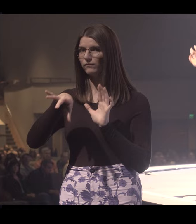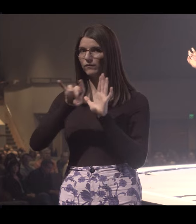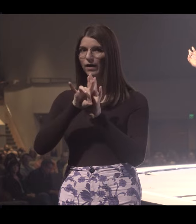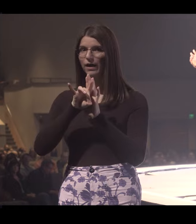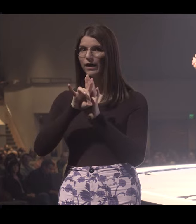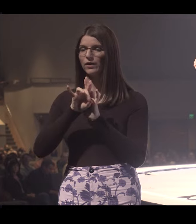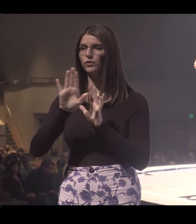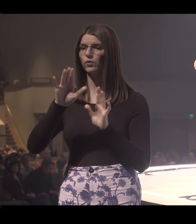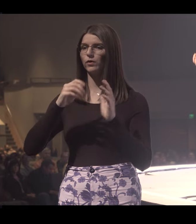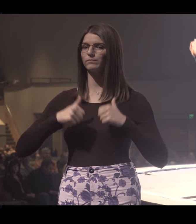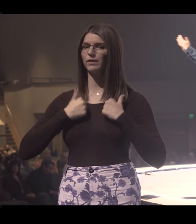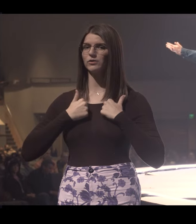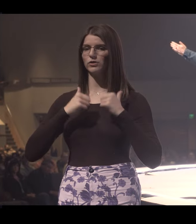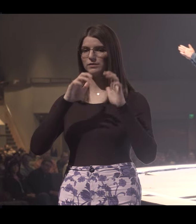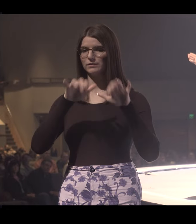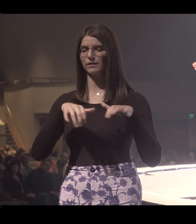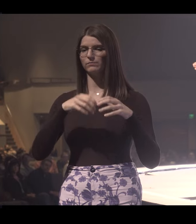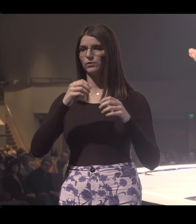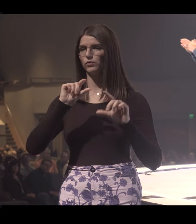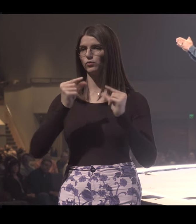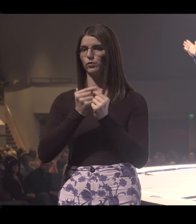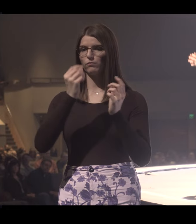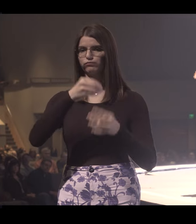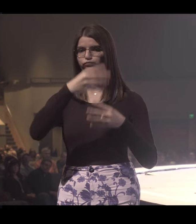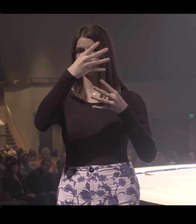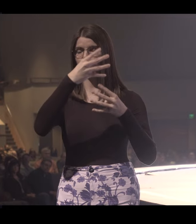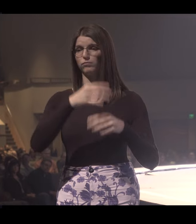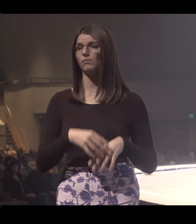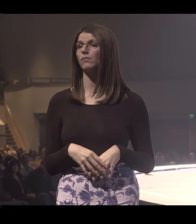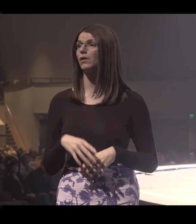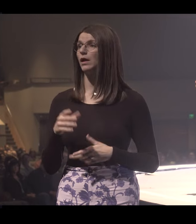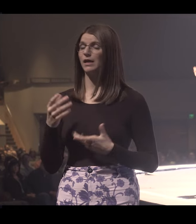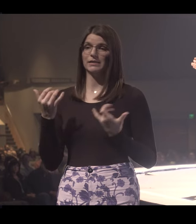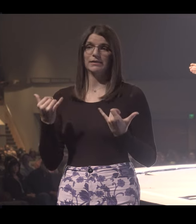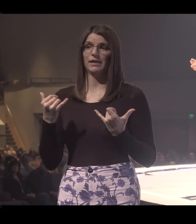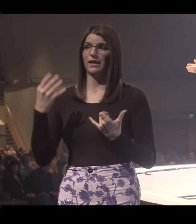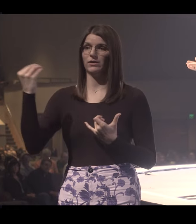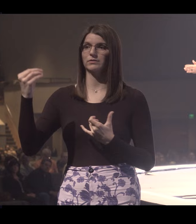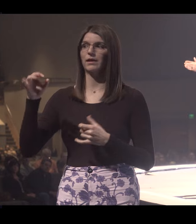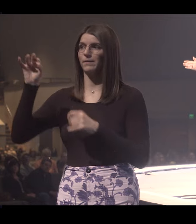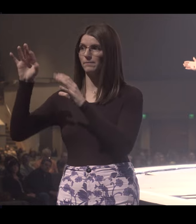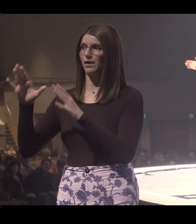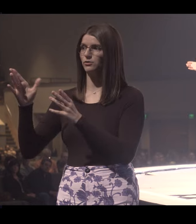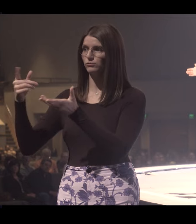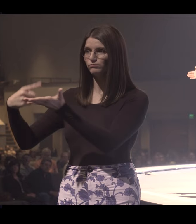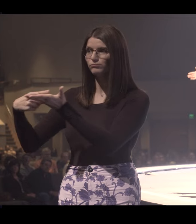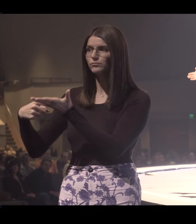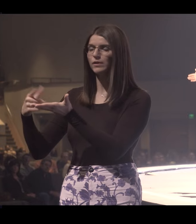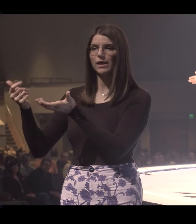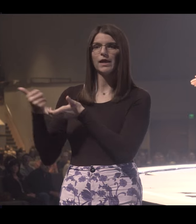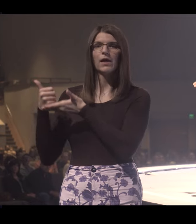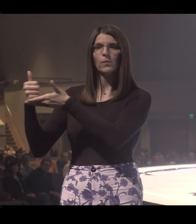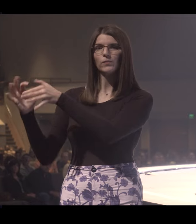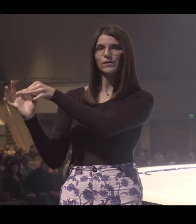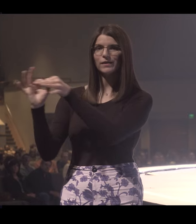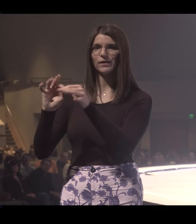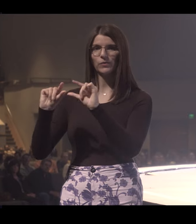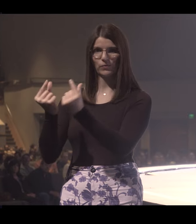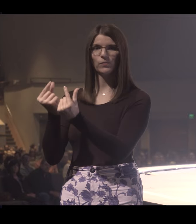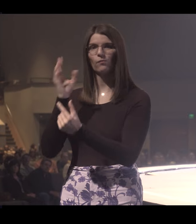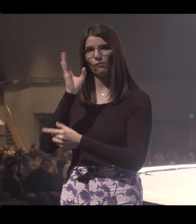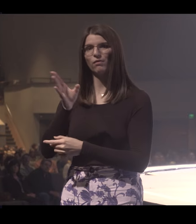in your address. It pulls all the groups around you. You can go talk to a pastor right outside your service today, and they will help you get connected to a group.